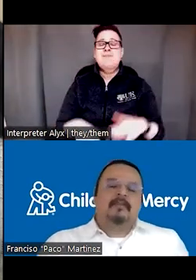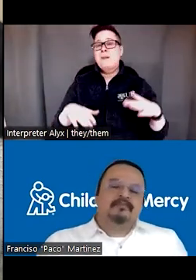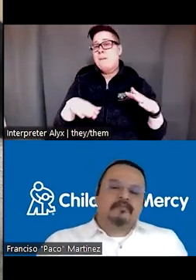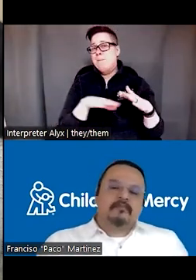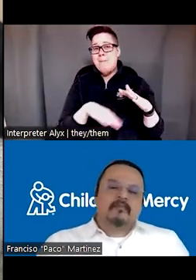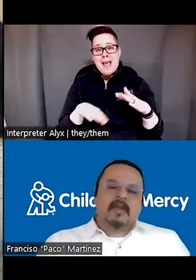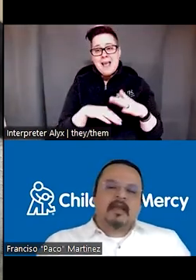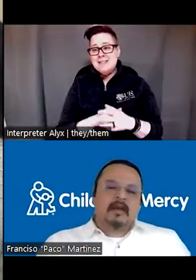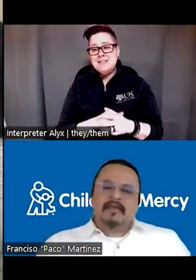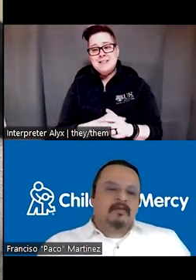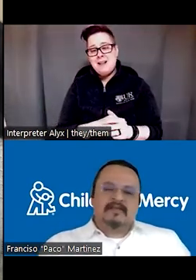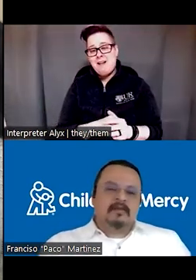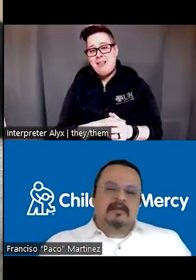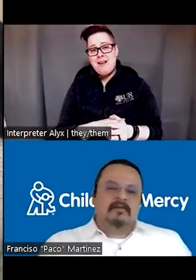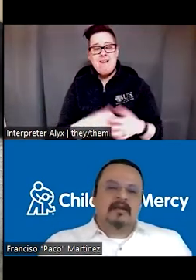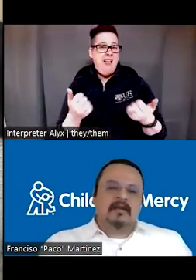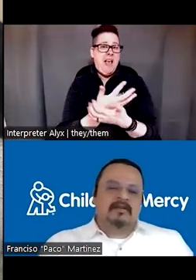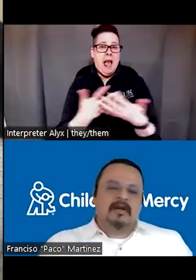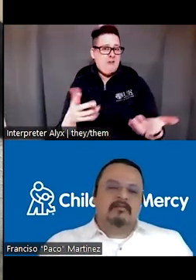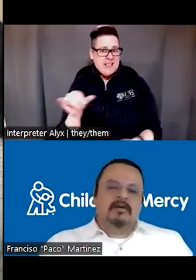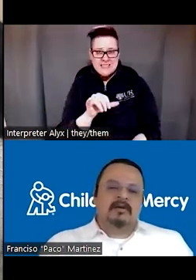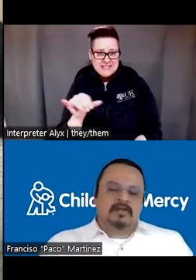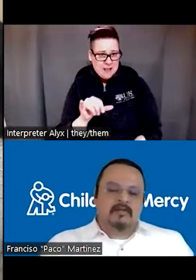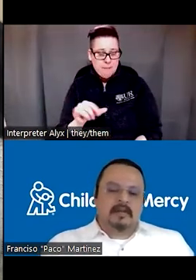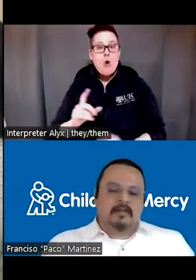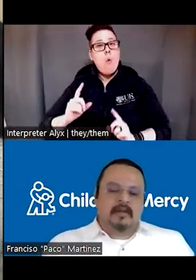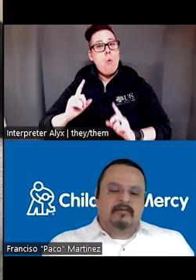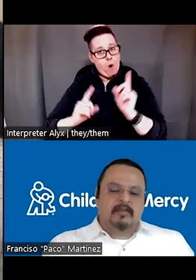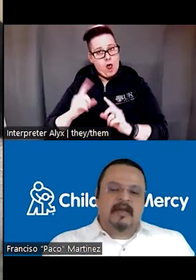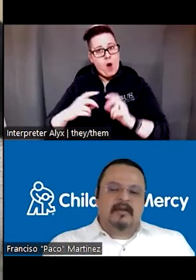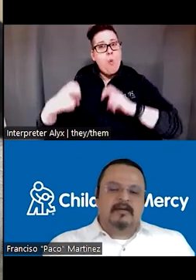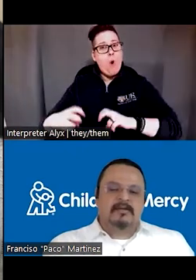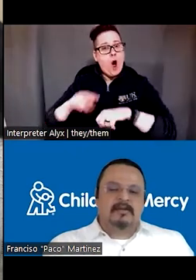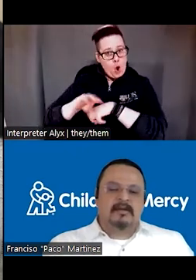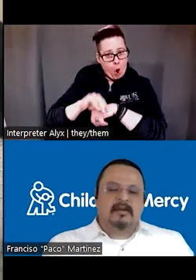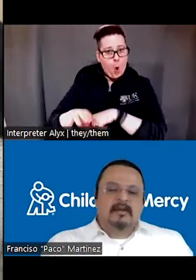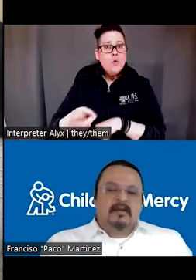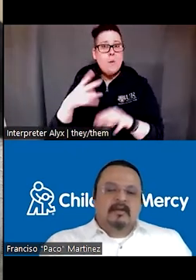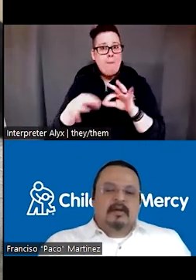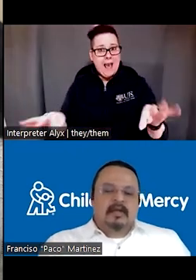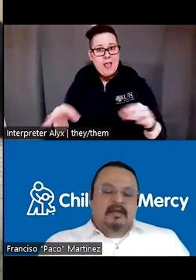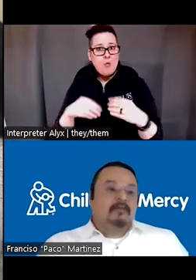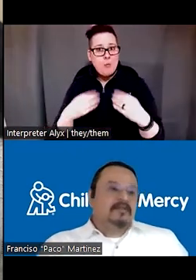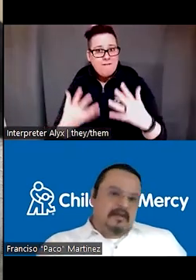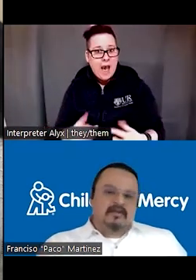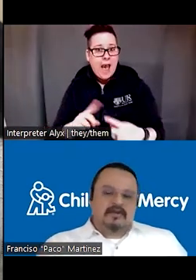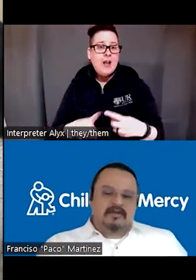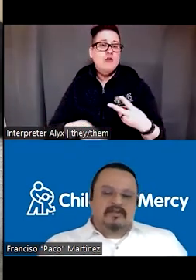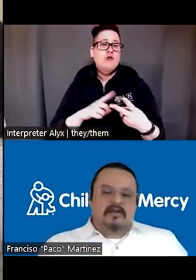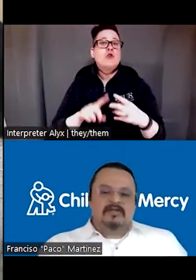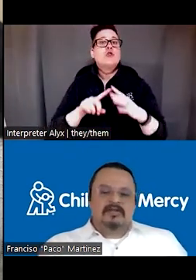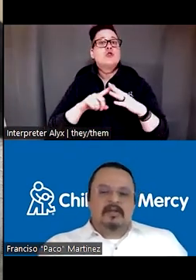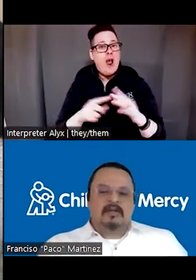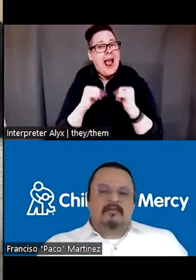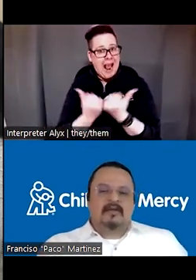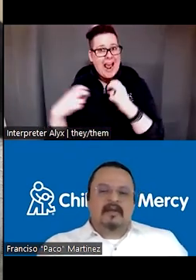everything was similar, right? It was one on one coaching of the bilingual providers. We then we started also agency